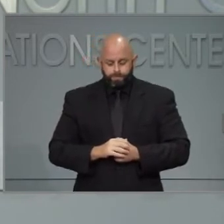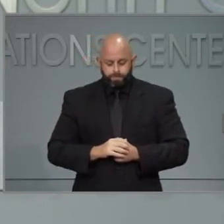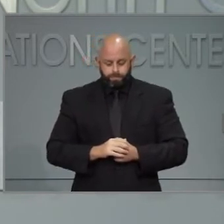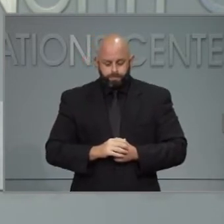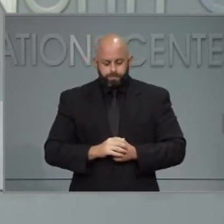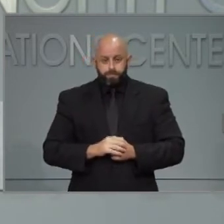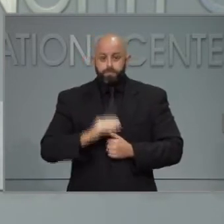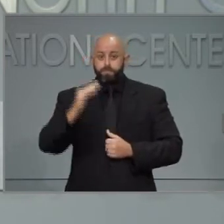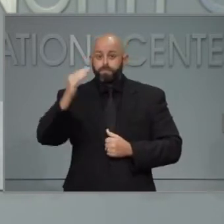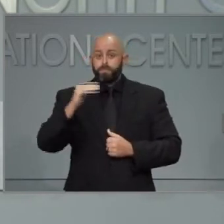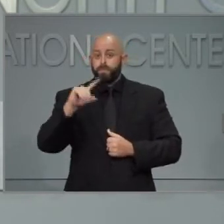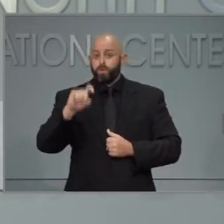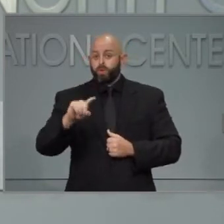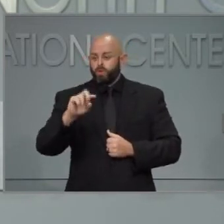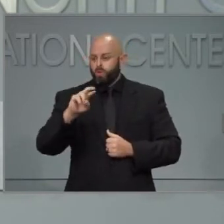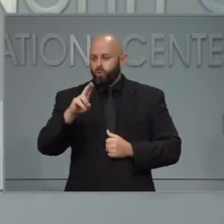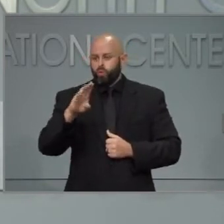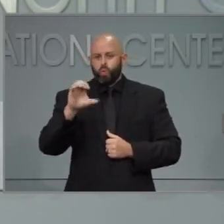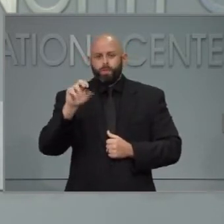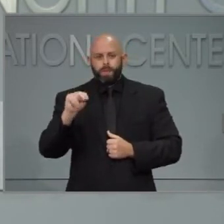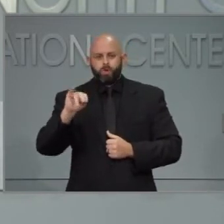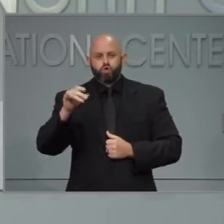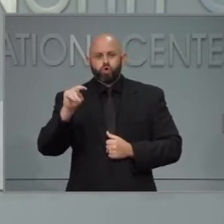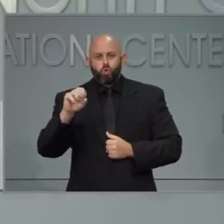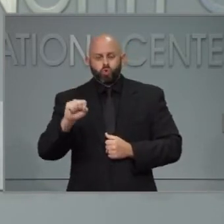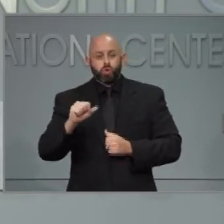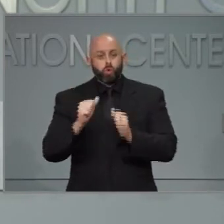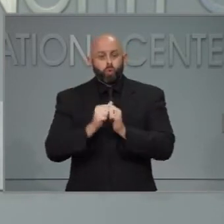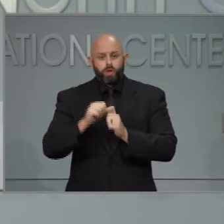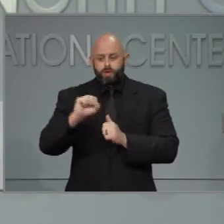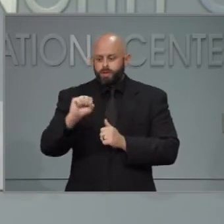Our next question is from Reuben Jones with Spectrum News.